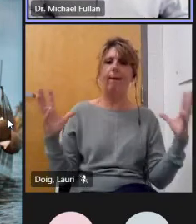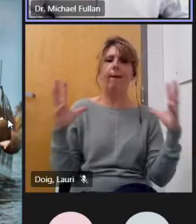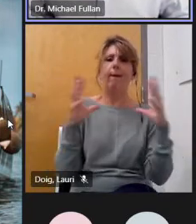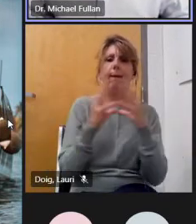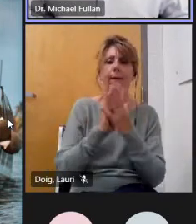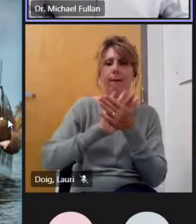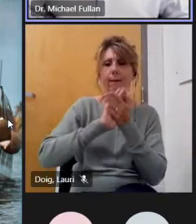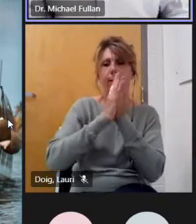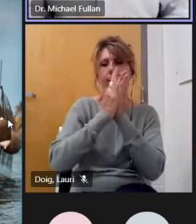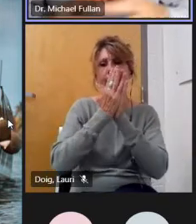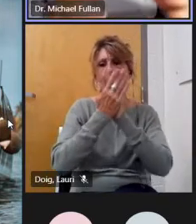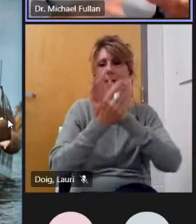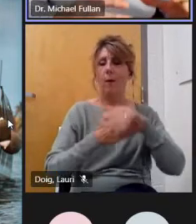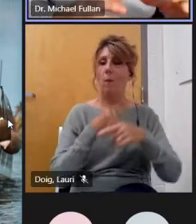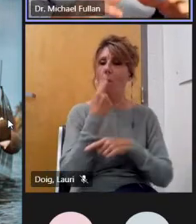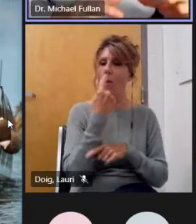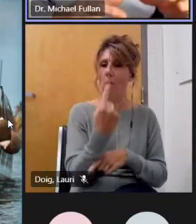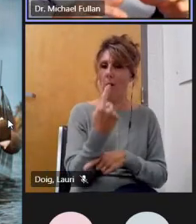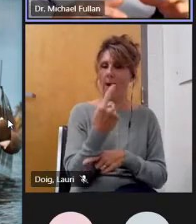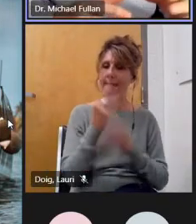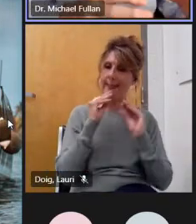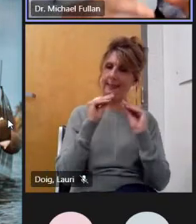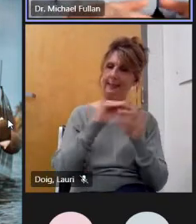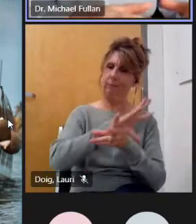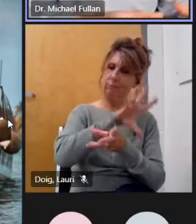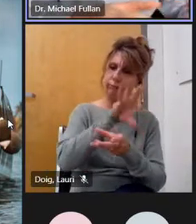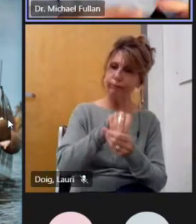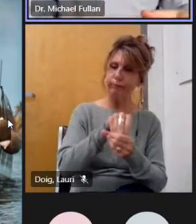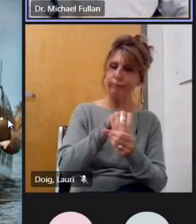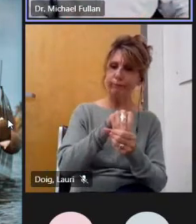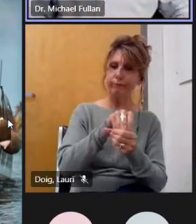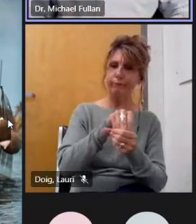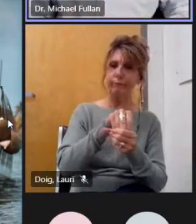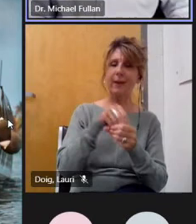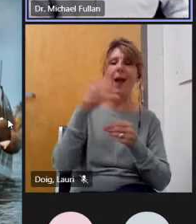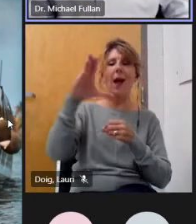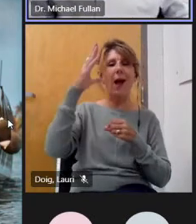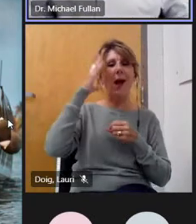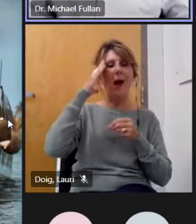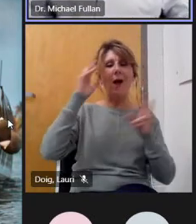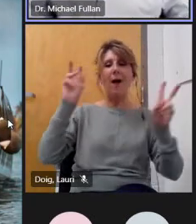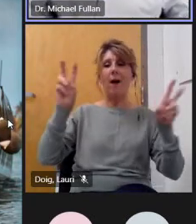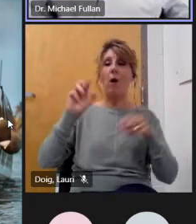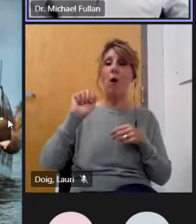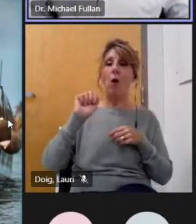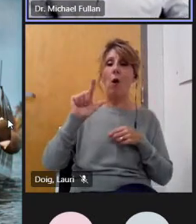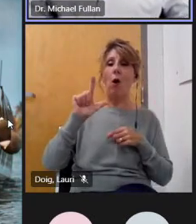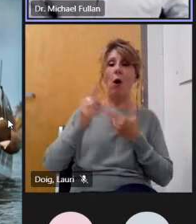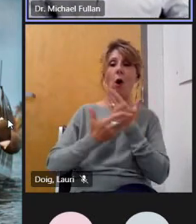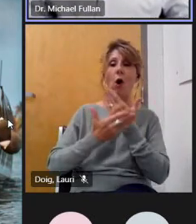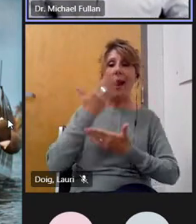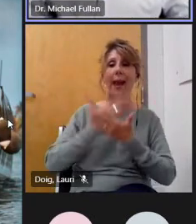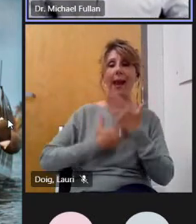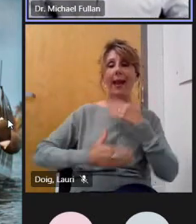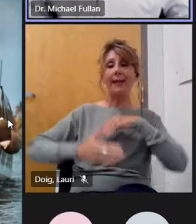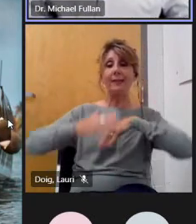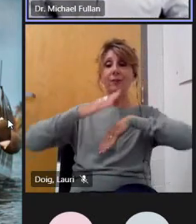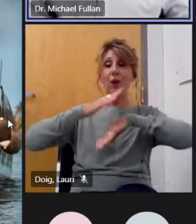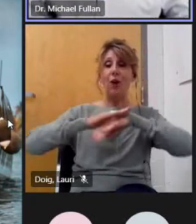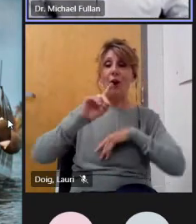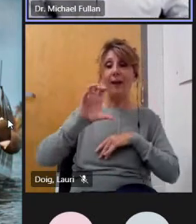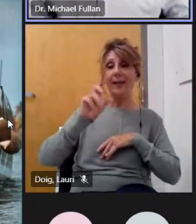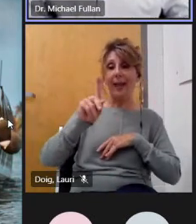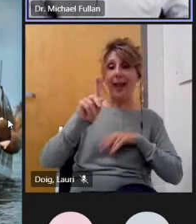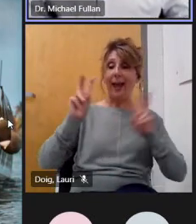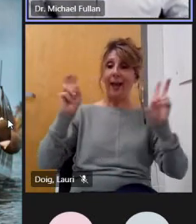handling the well-being well it might be led by educators at the beginning because the students are related to educators it's immediately uh